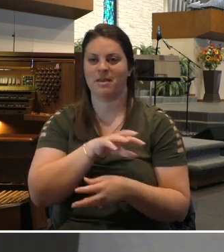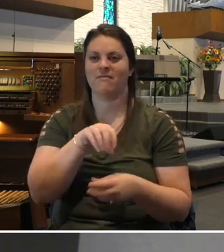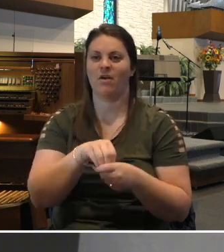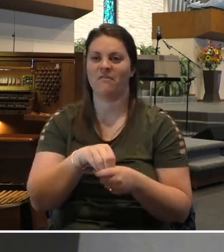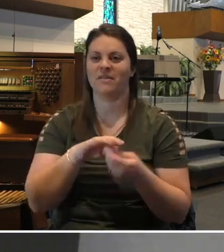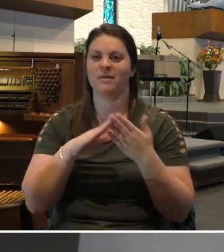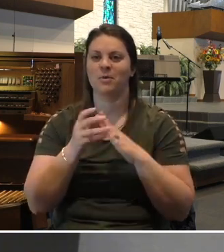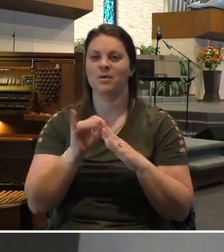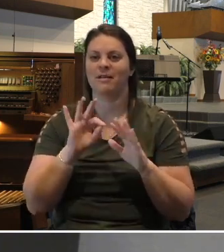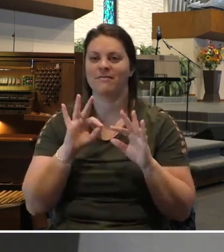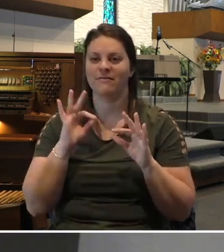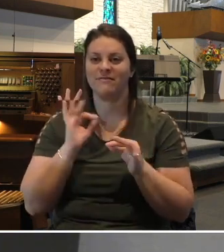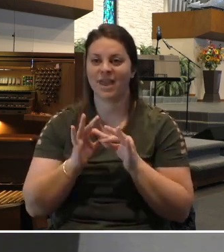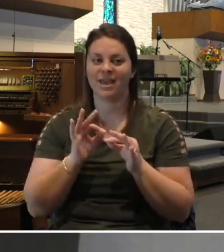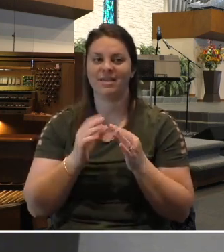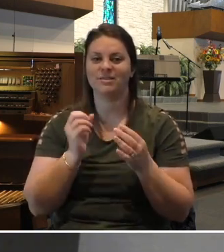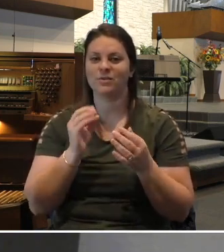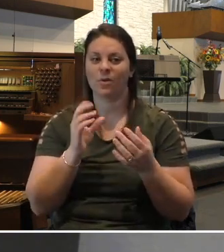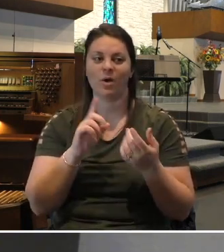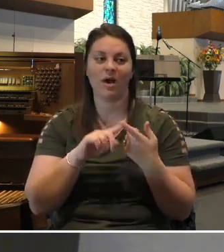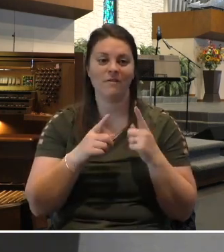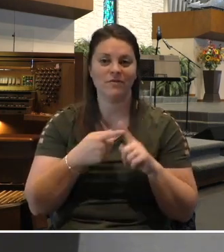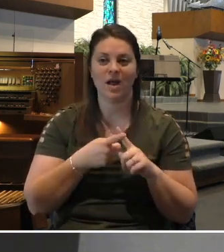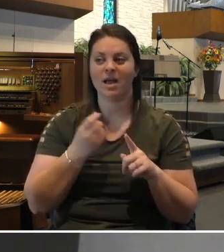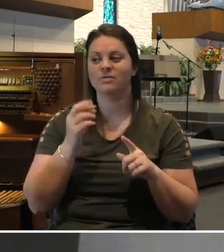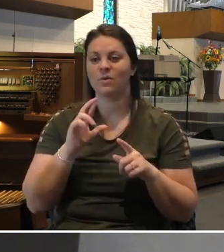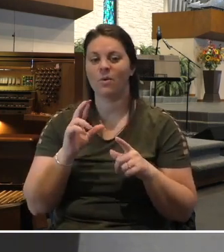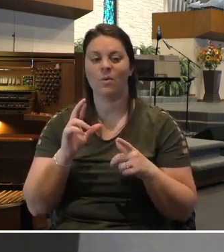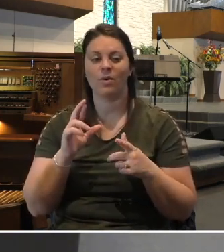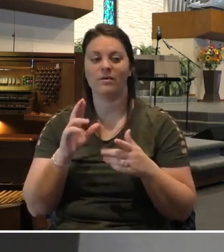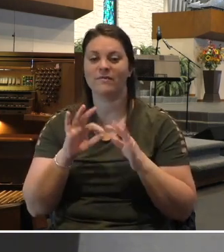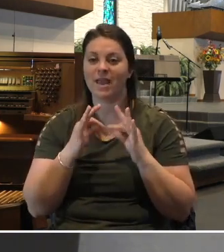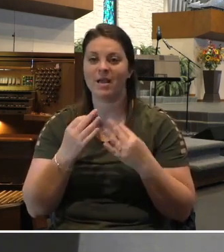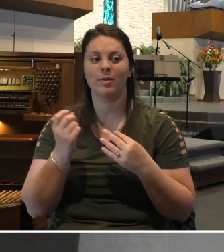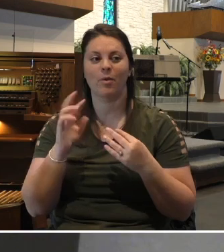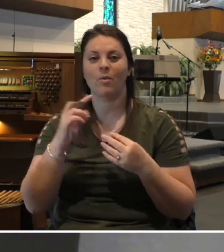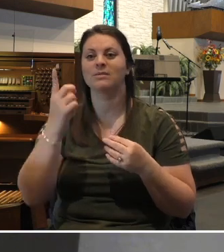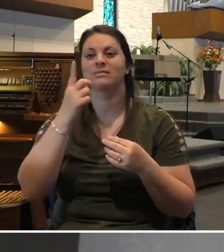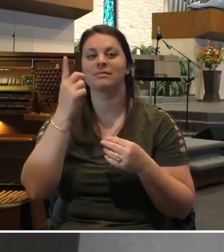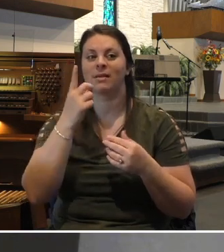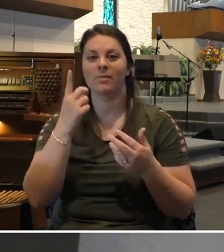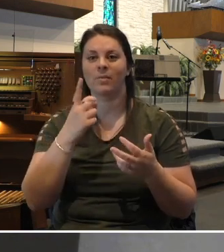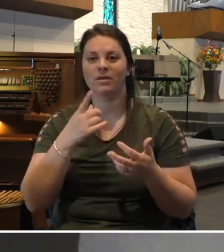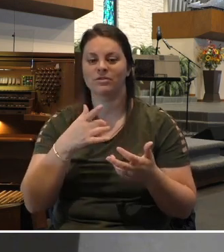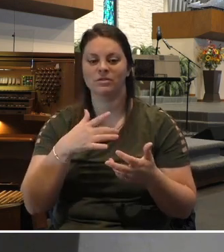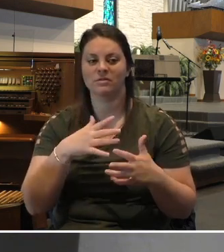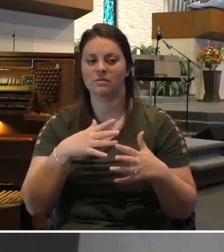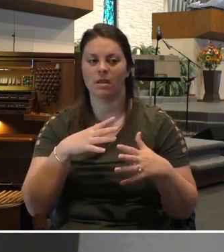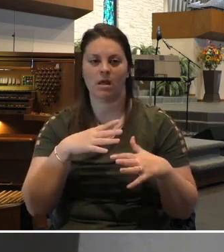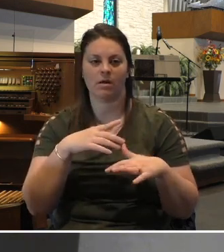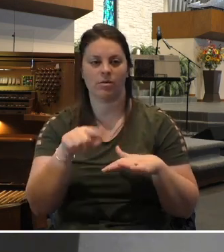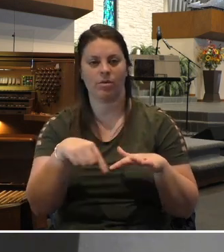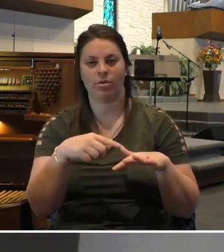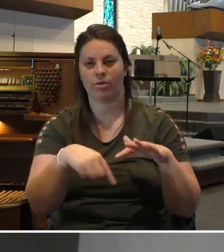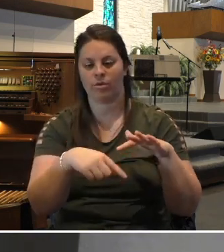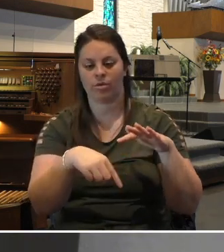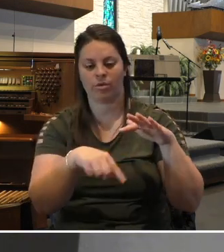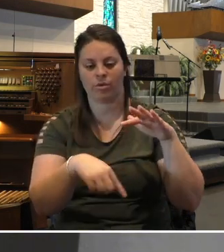are are feeling less than or hopeless, are in the pit, that we can then come alongside and cling.